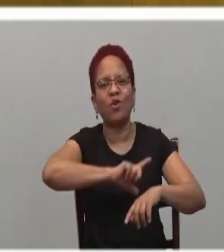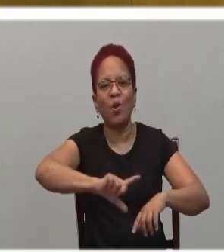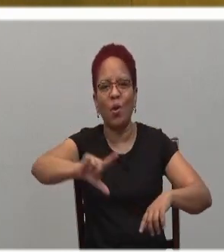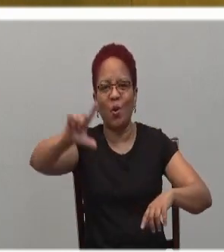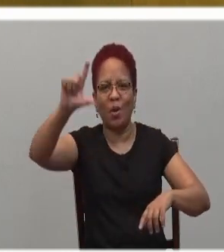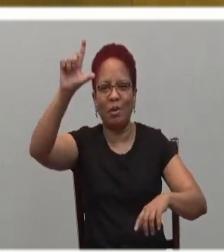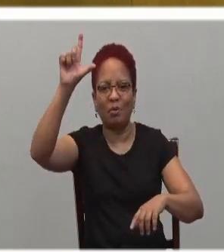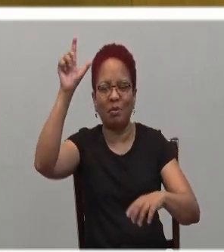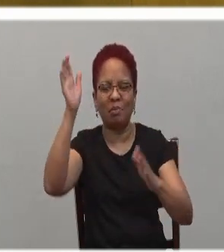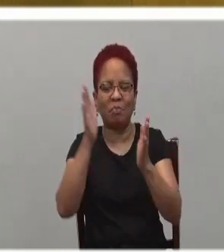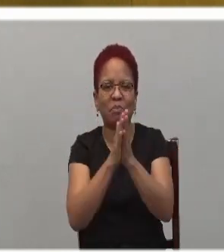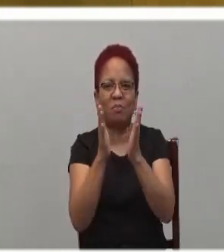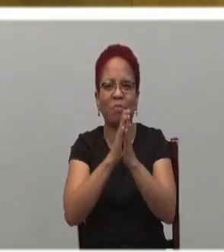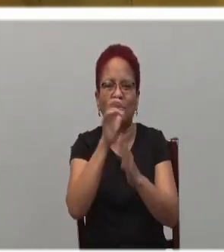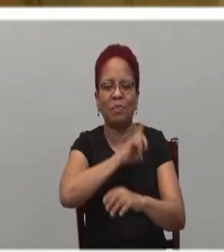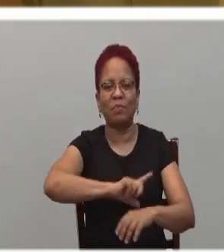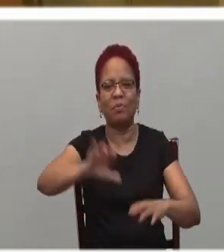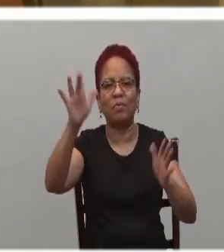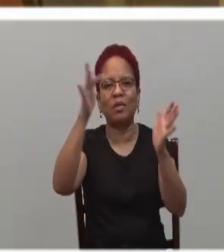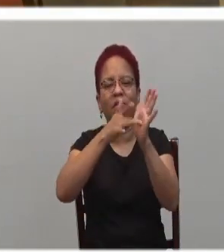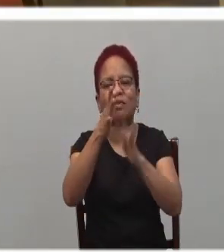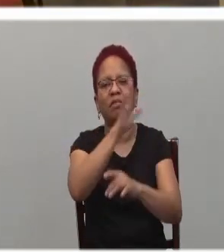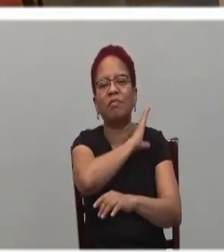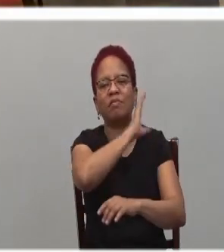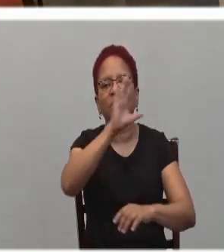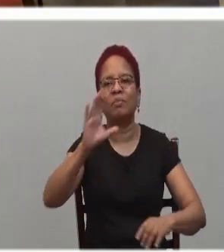Praise to you, Lord Jesus Christ.